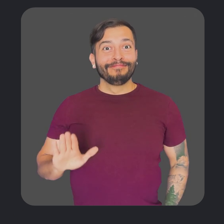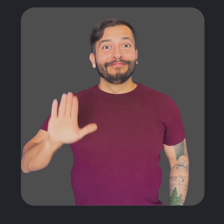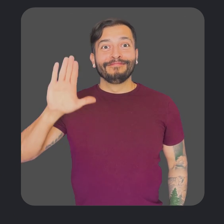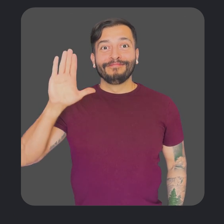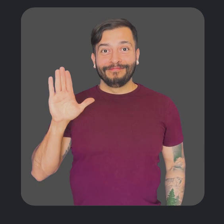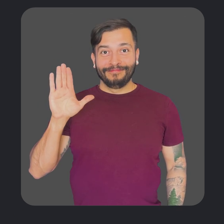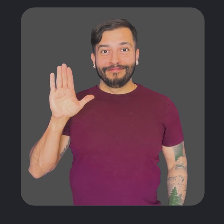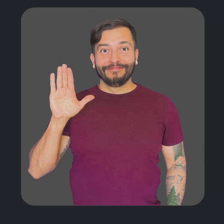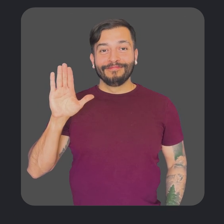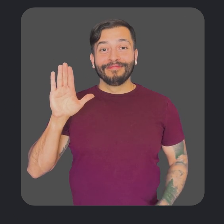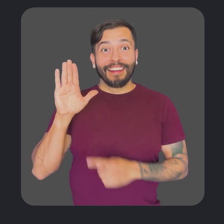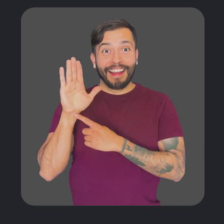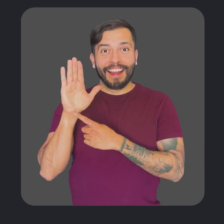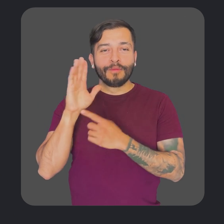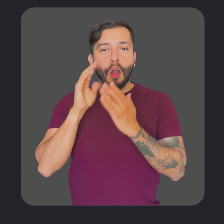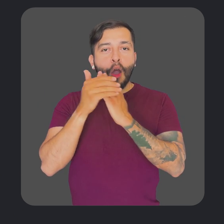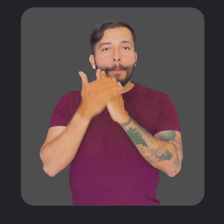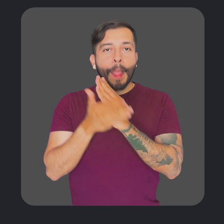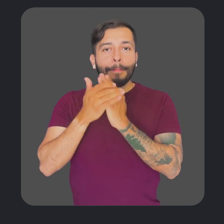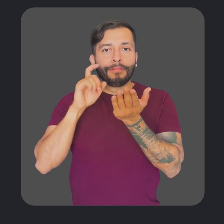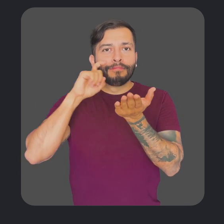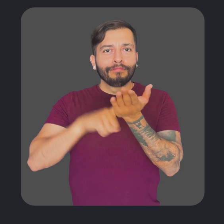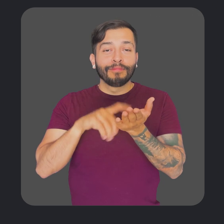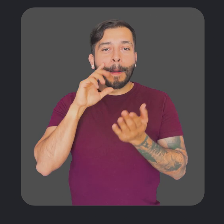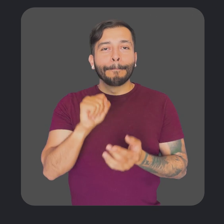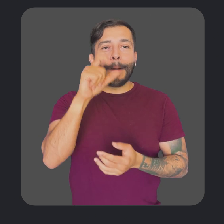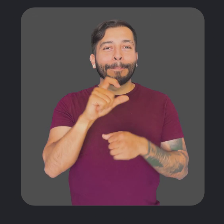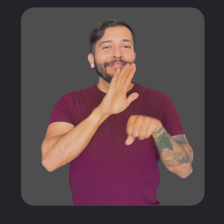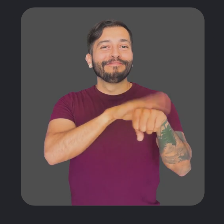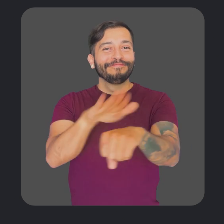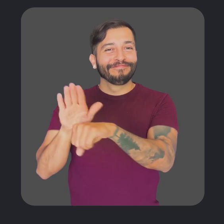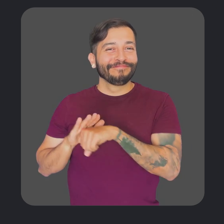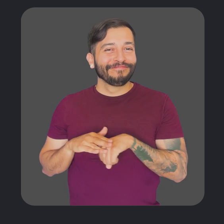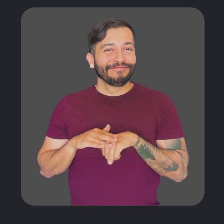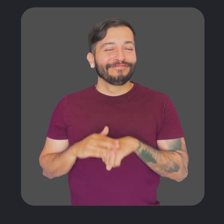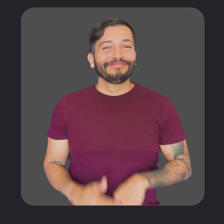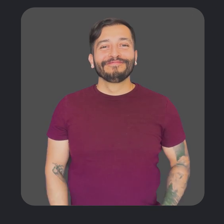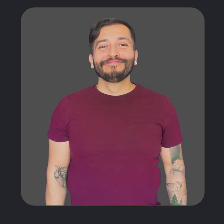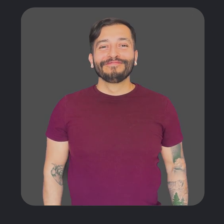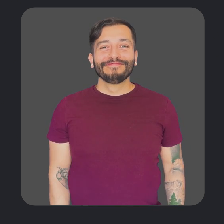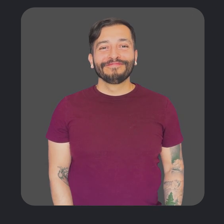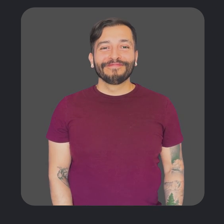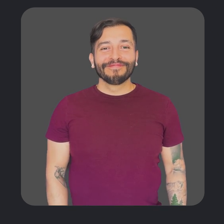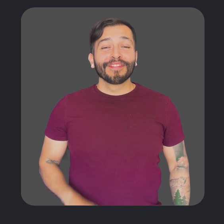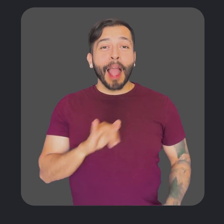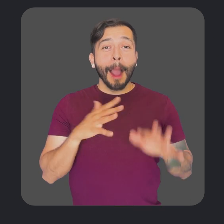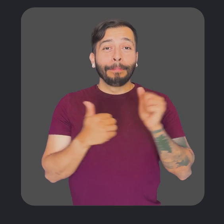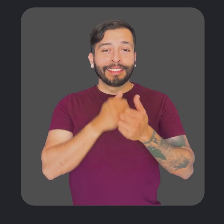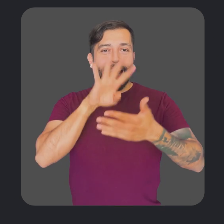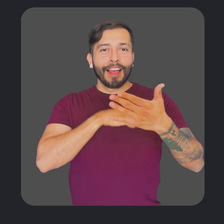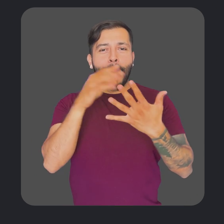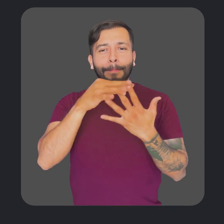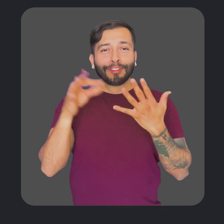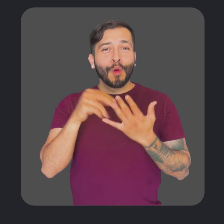lets you raise your physical hand when you want to speak. Google Meet will recognize it with gesture detection and notify all meeting participants. We